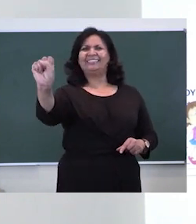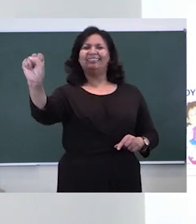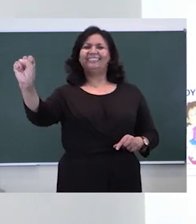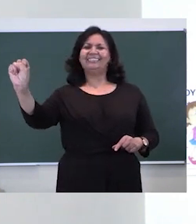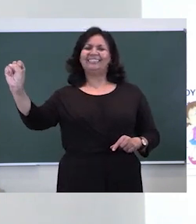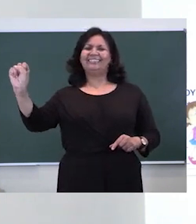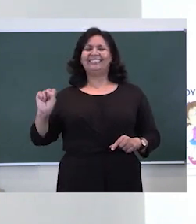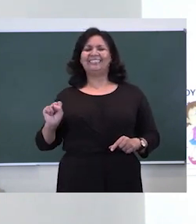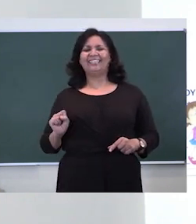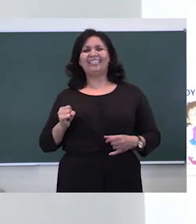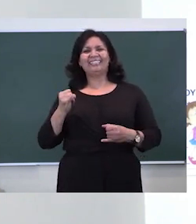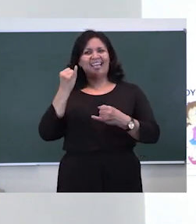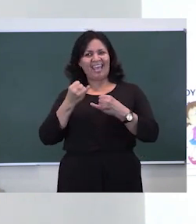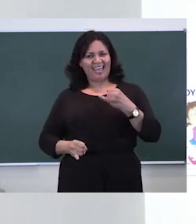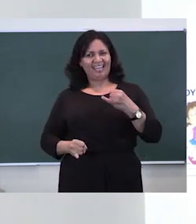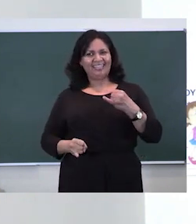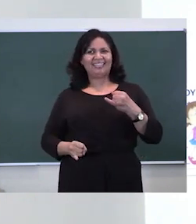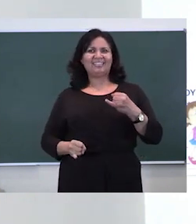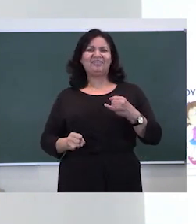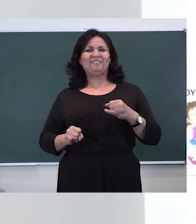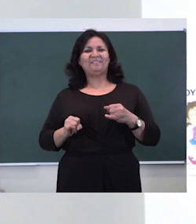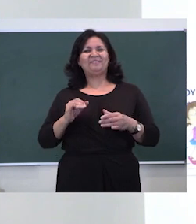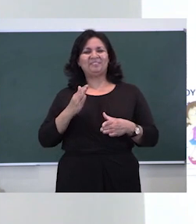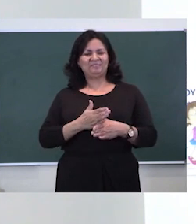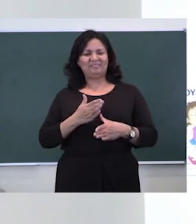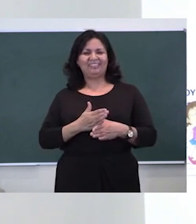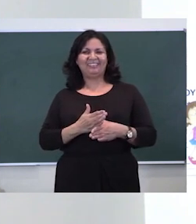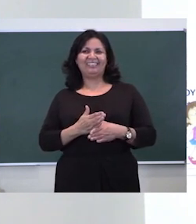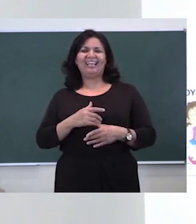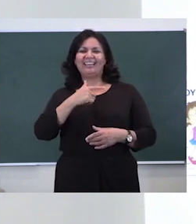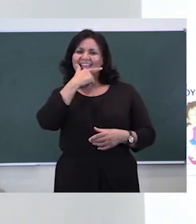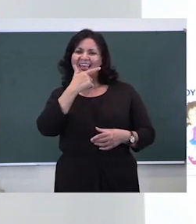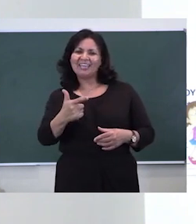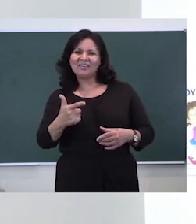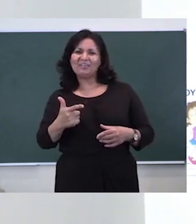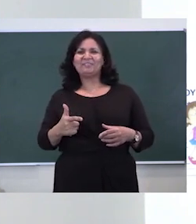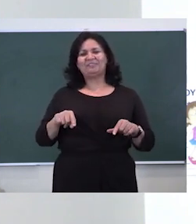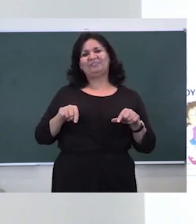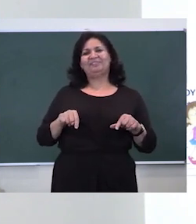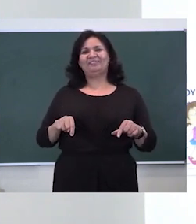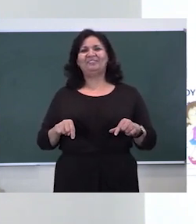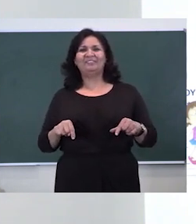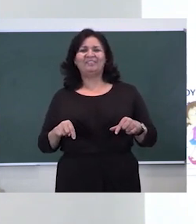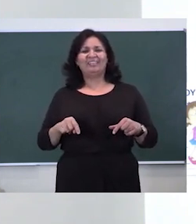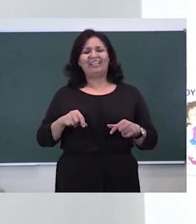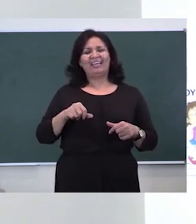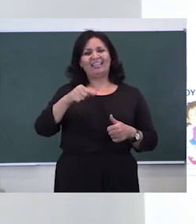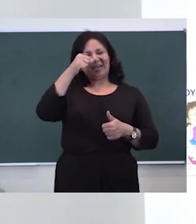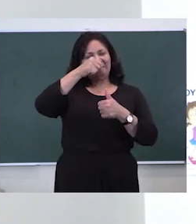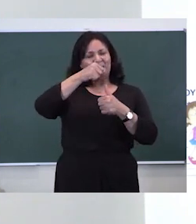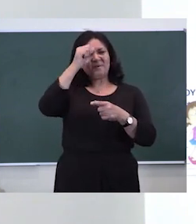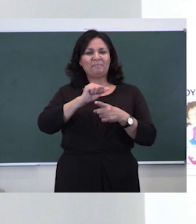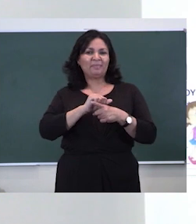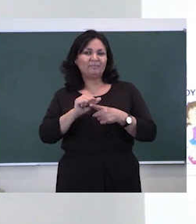this is the end of our lesson. I want to thank you for joining us today. And remember to practice safe